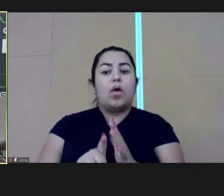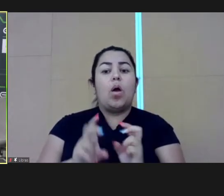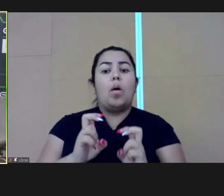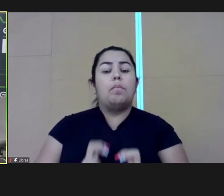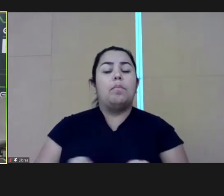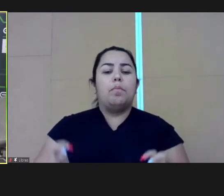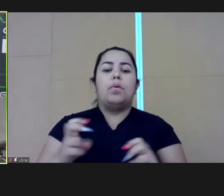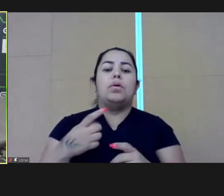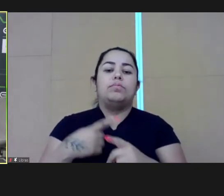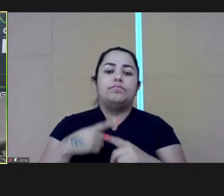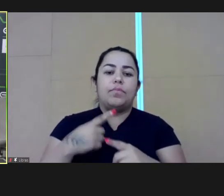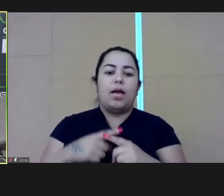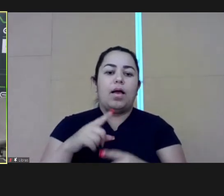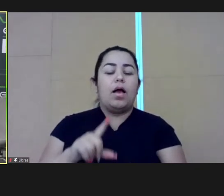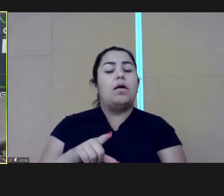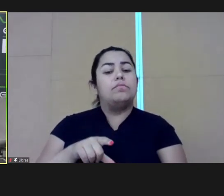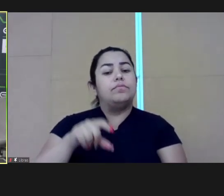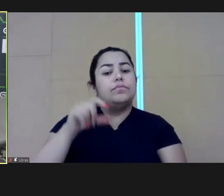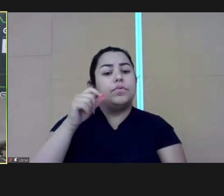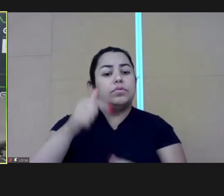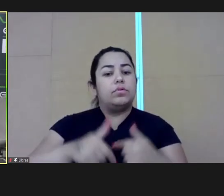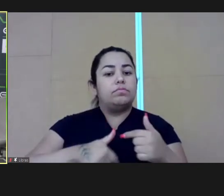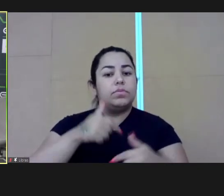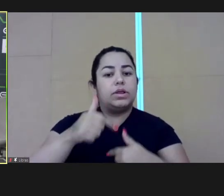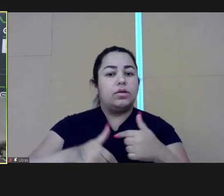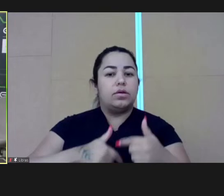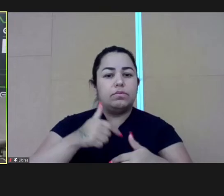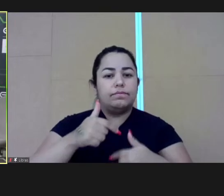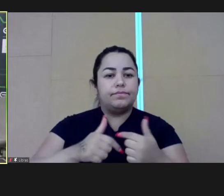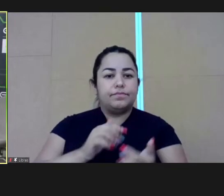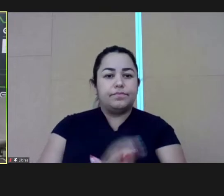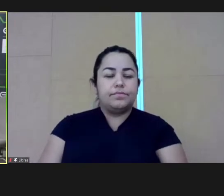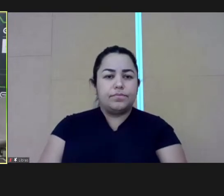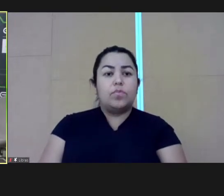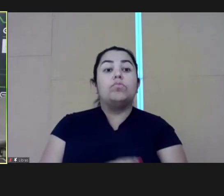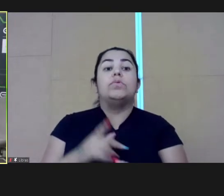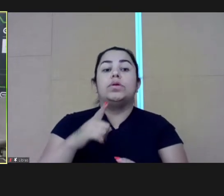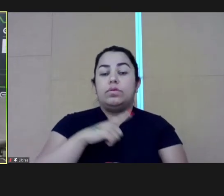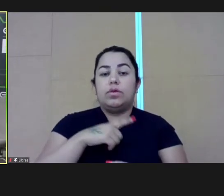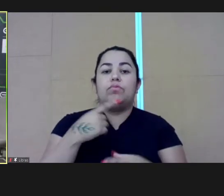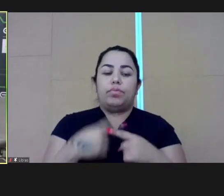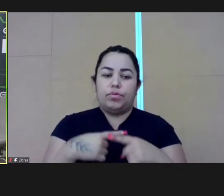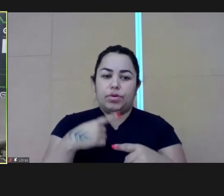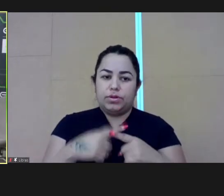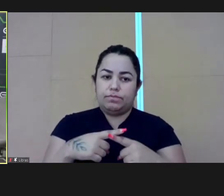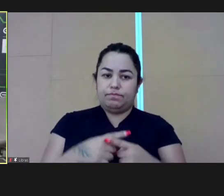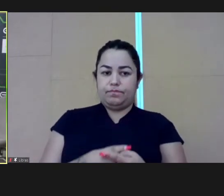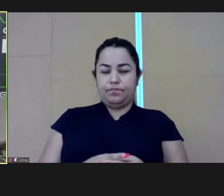of the board was why we chose to work with leaderships.